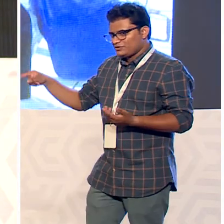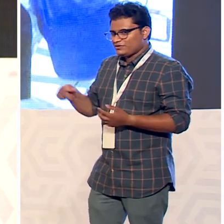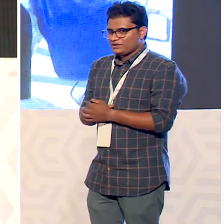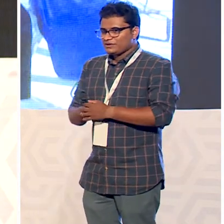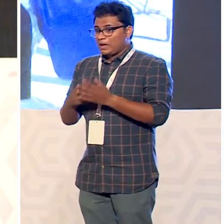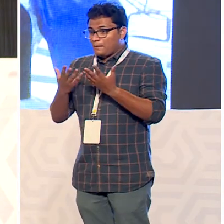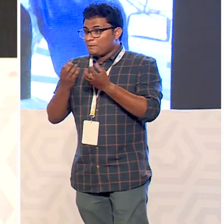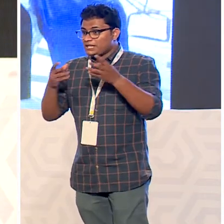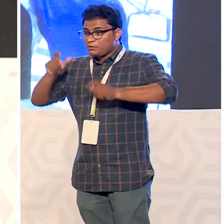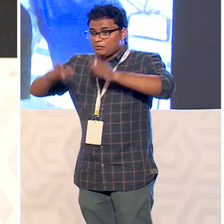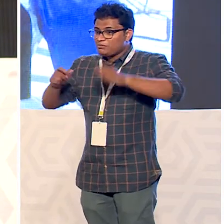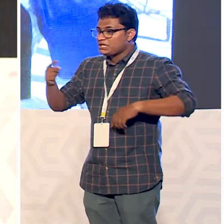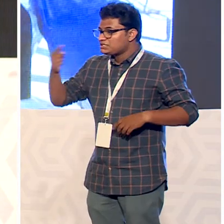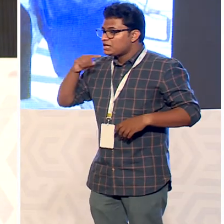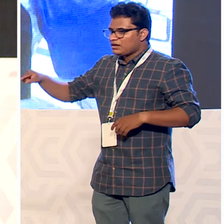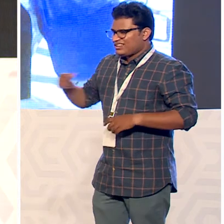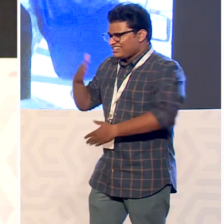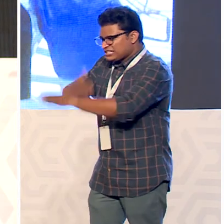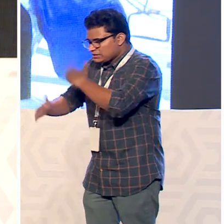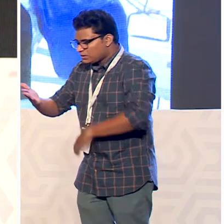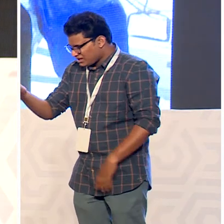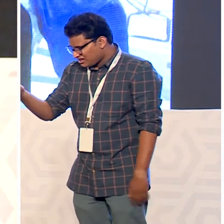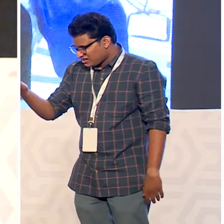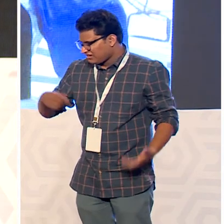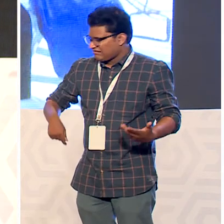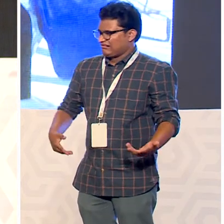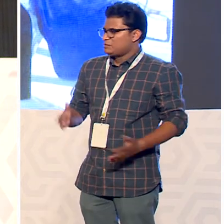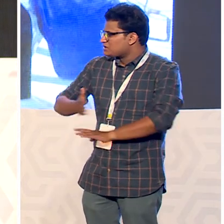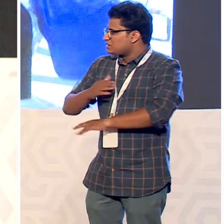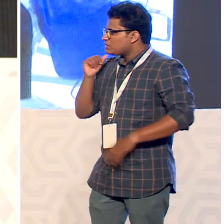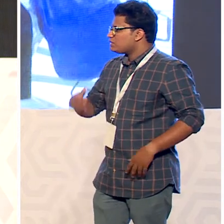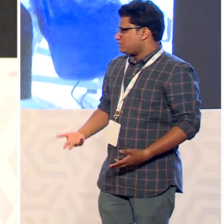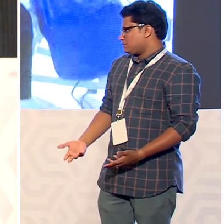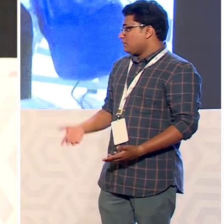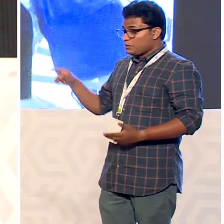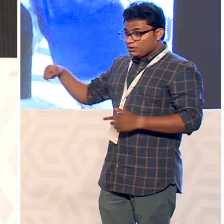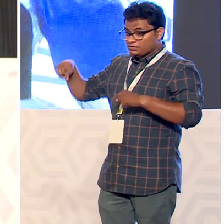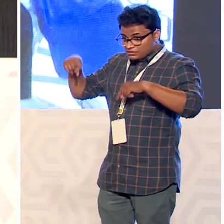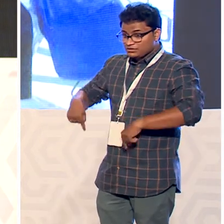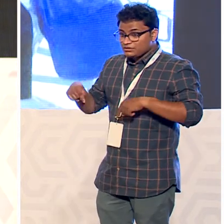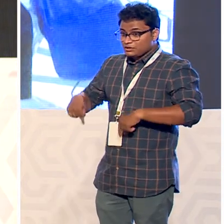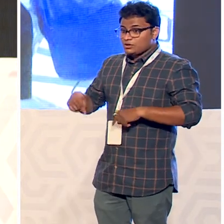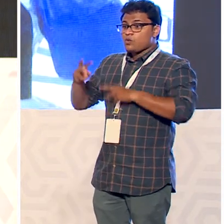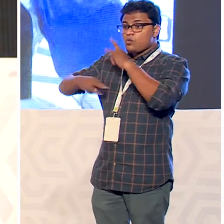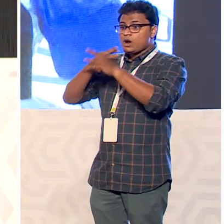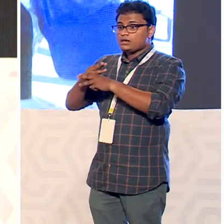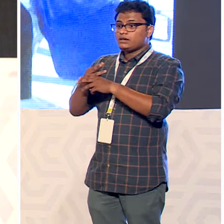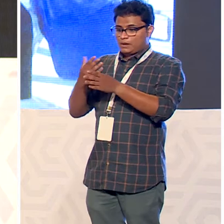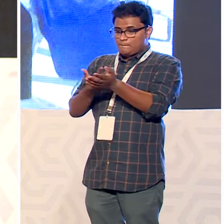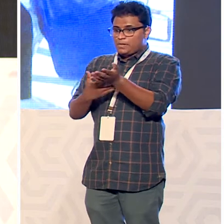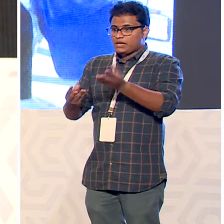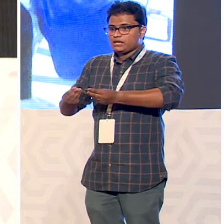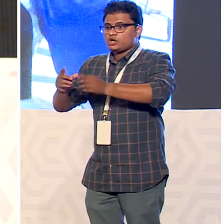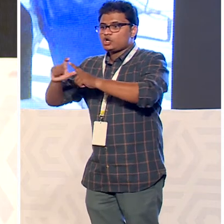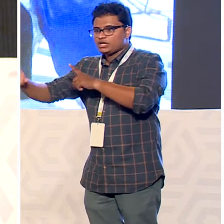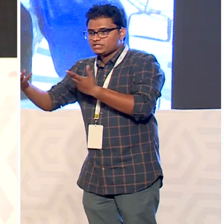a lot of people said people with disabilities cannot donate blood so guru and i this year on the world blood donation day both of us donated and